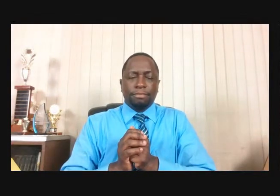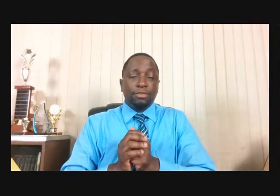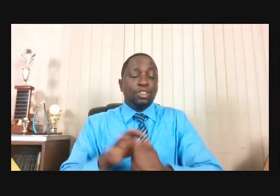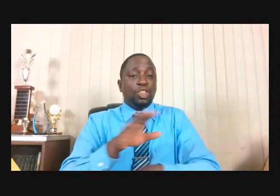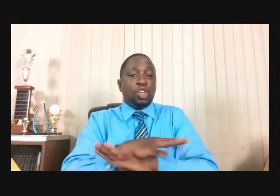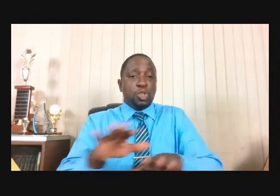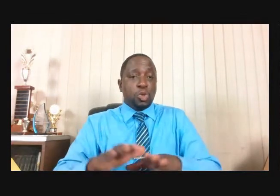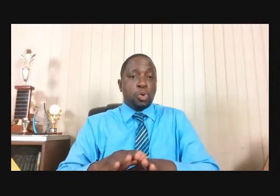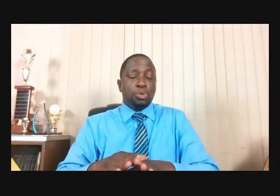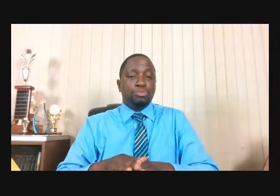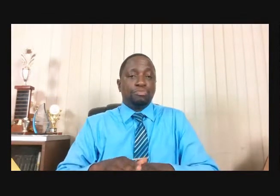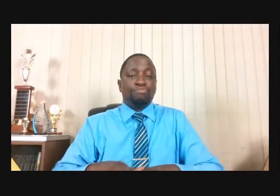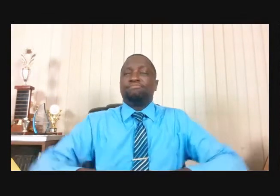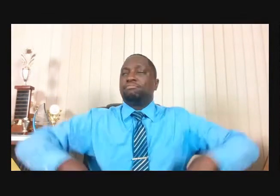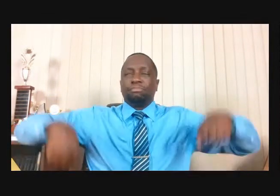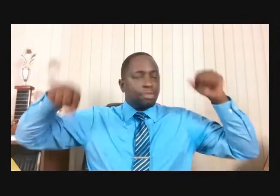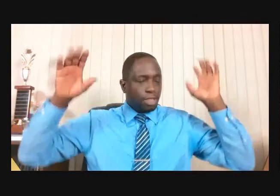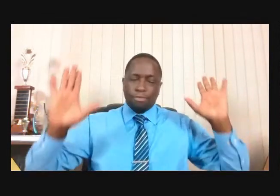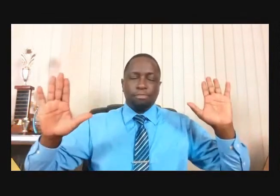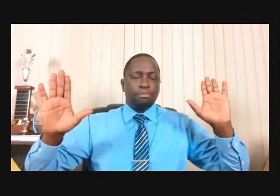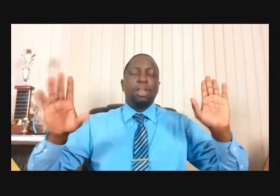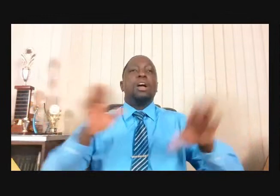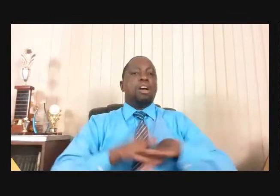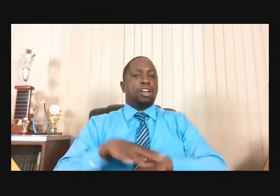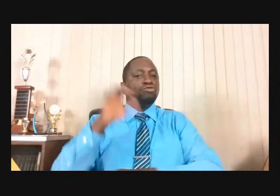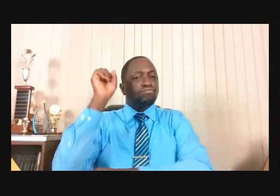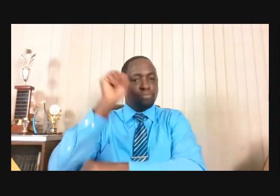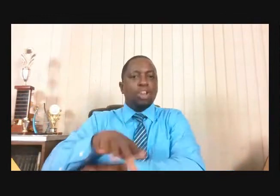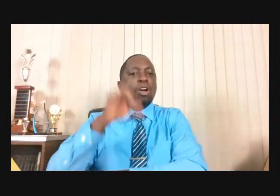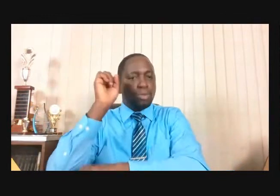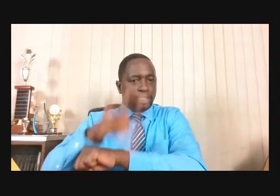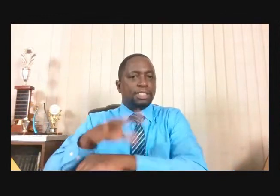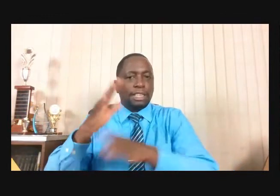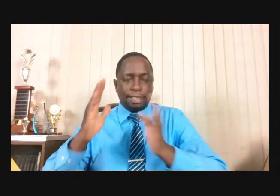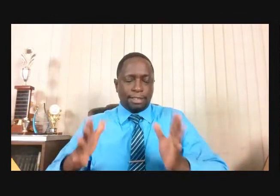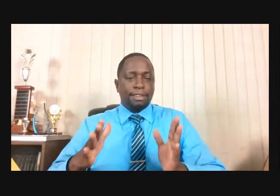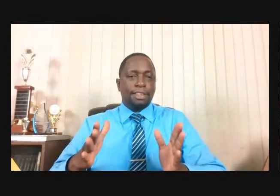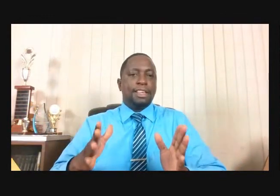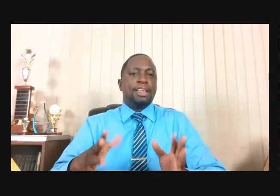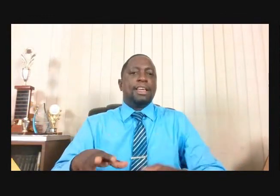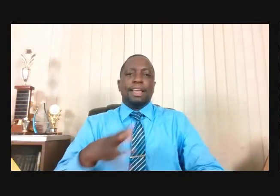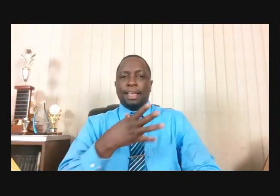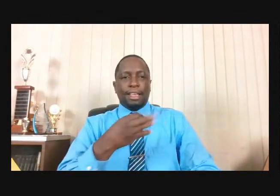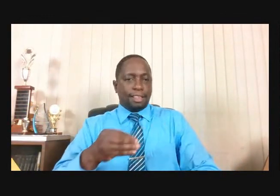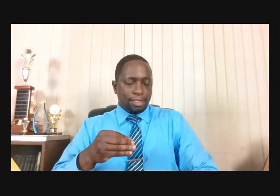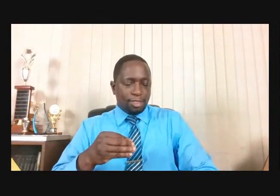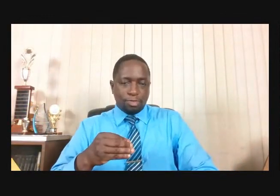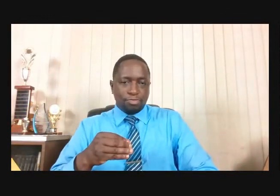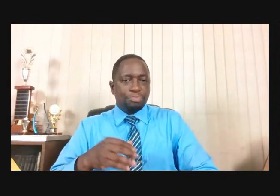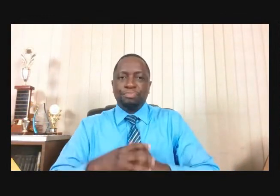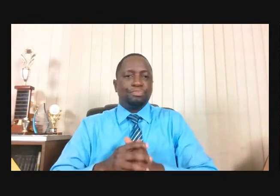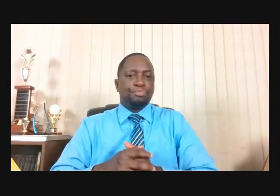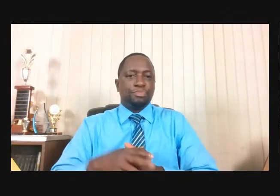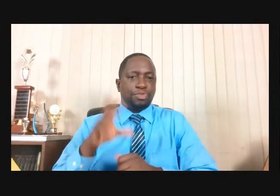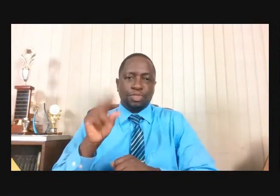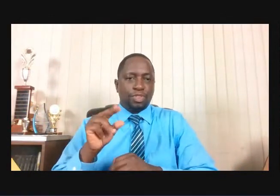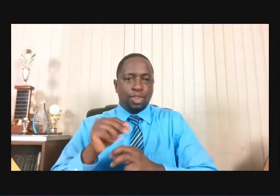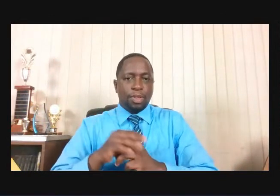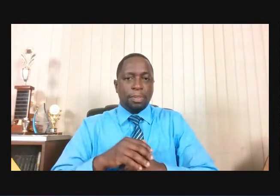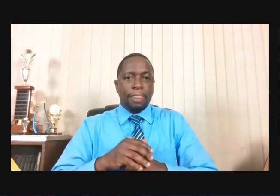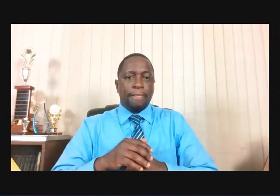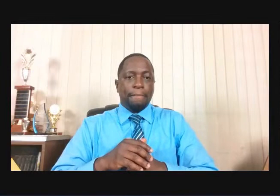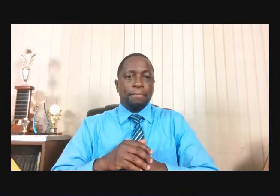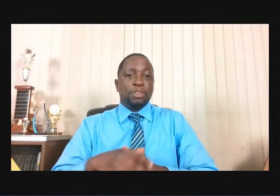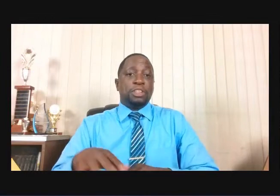on behavioral therapy. Don't give up on counseling and counselors. They're actually borrowing